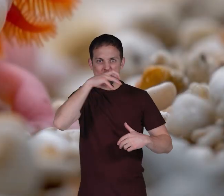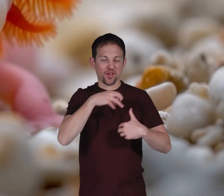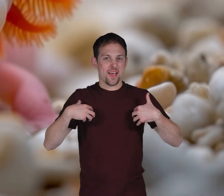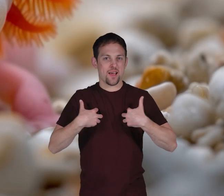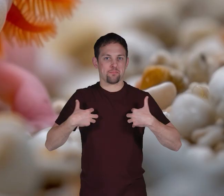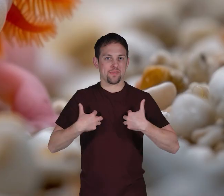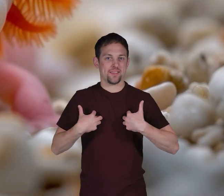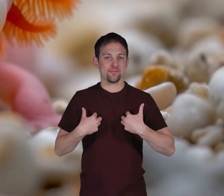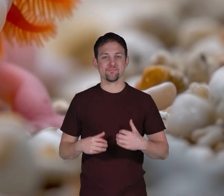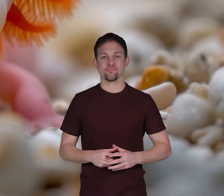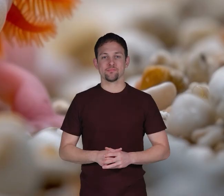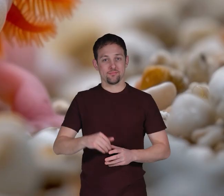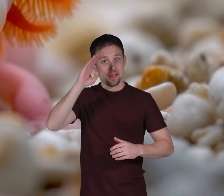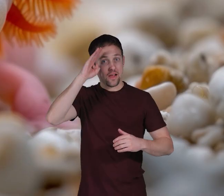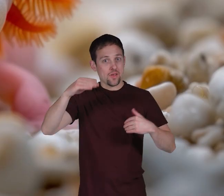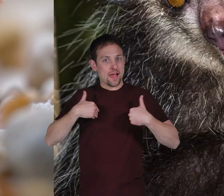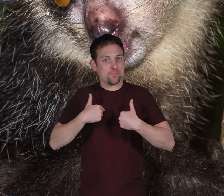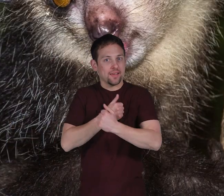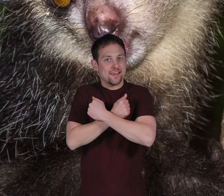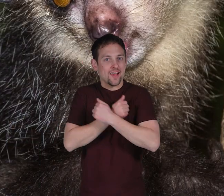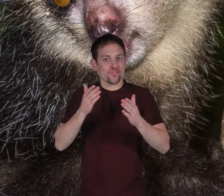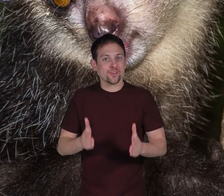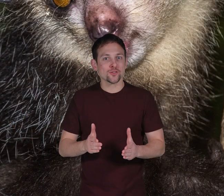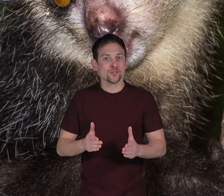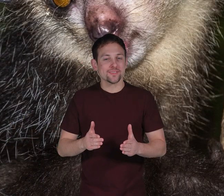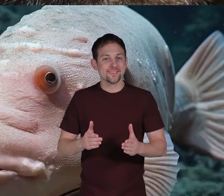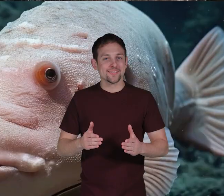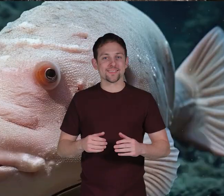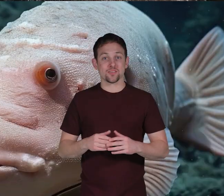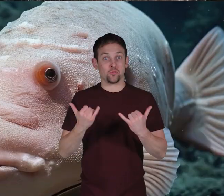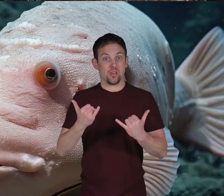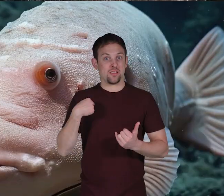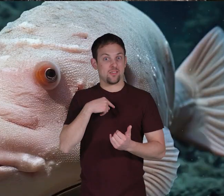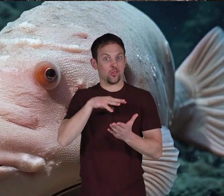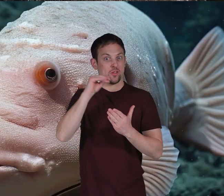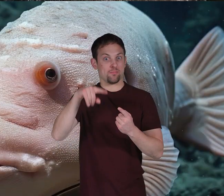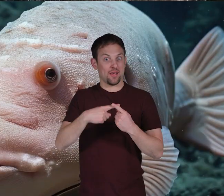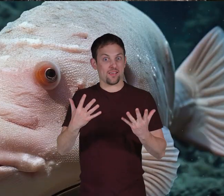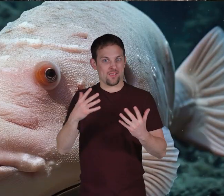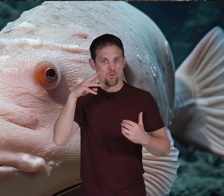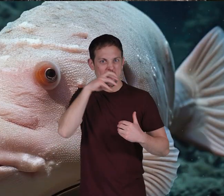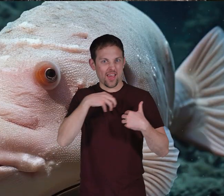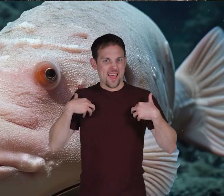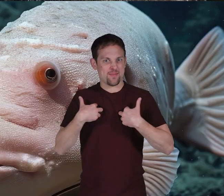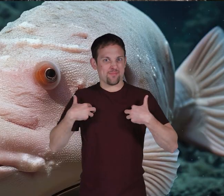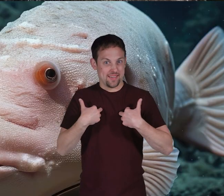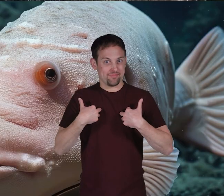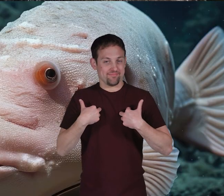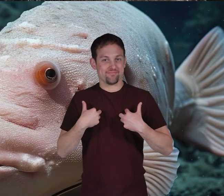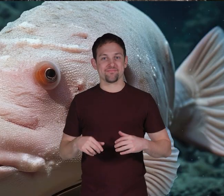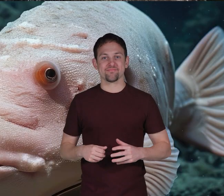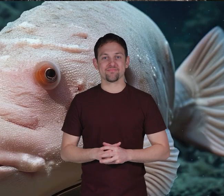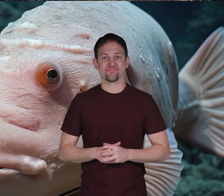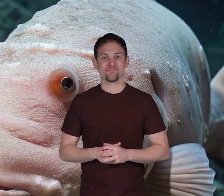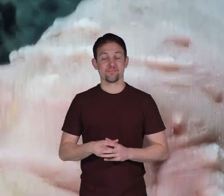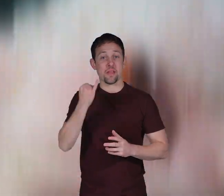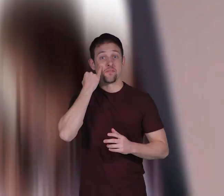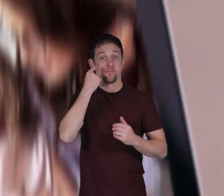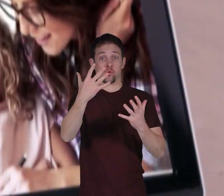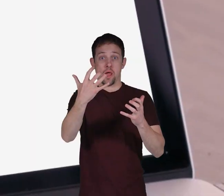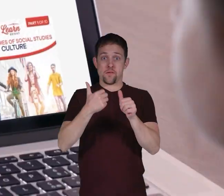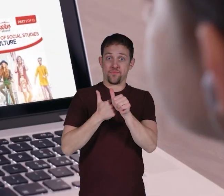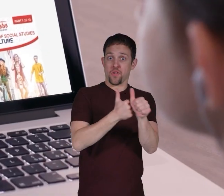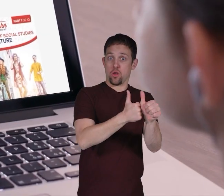weird animals hello animal lovers we are going to learn about weird animals today